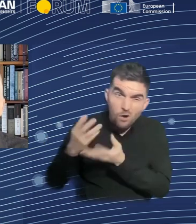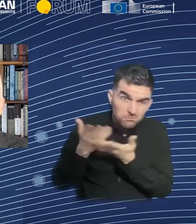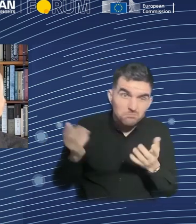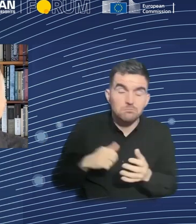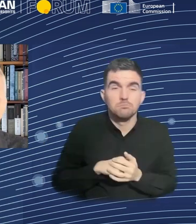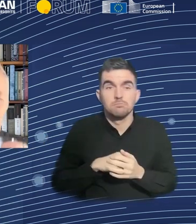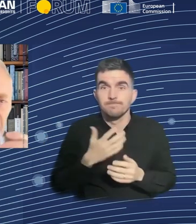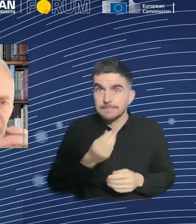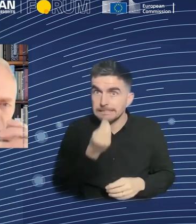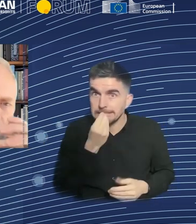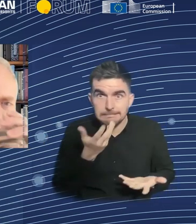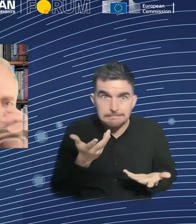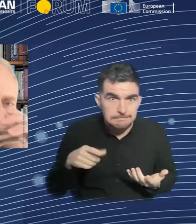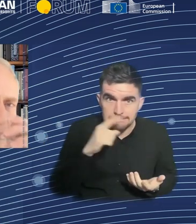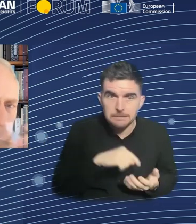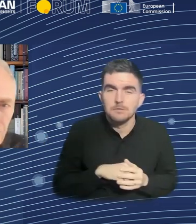and integrating them into society,